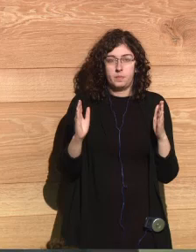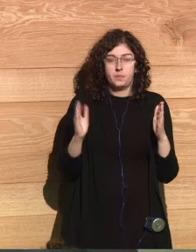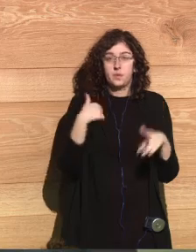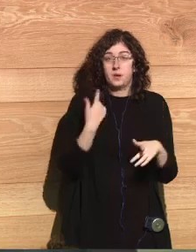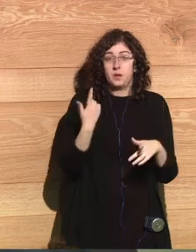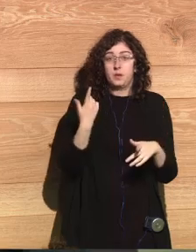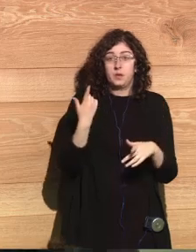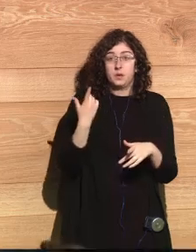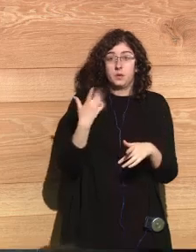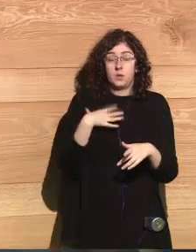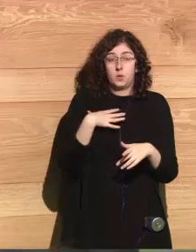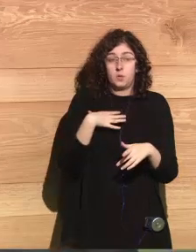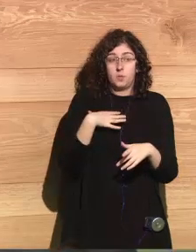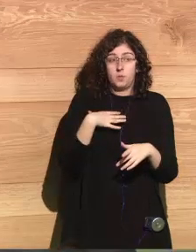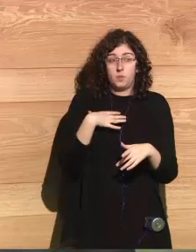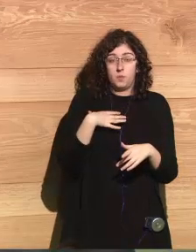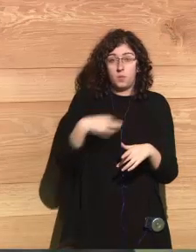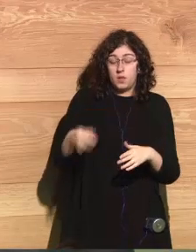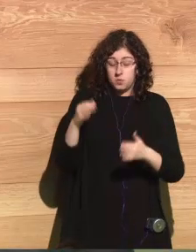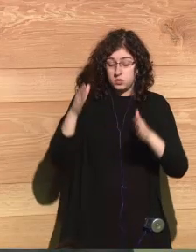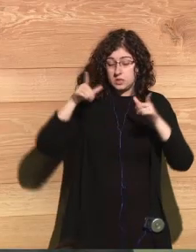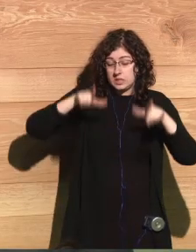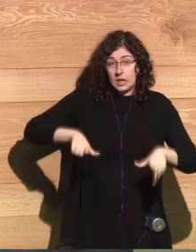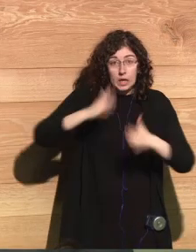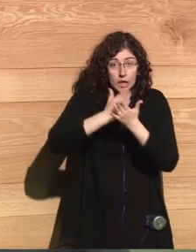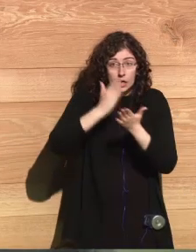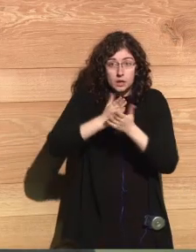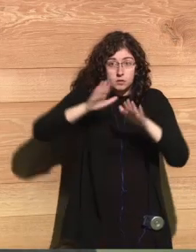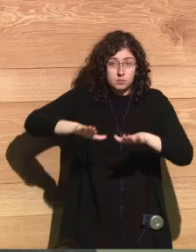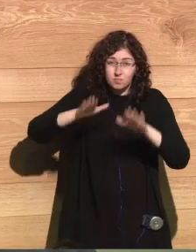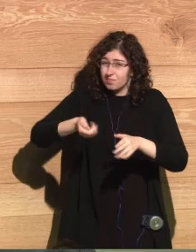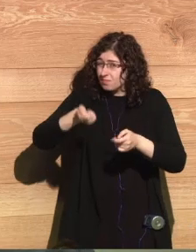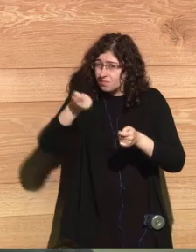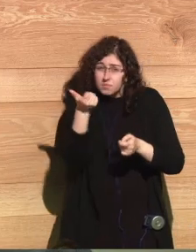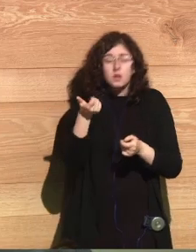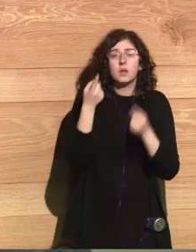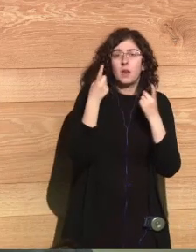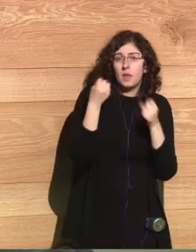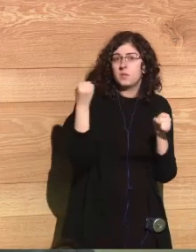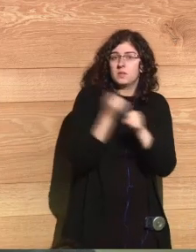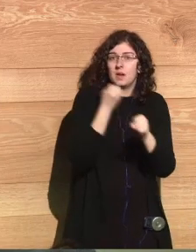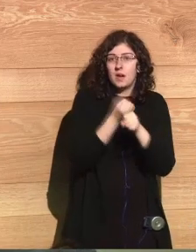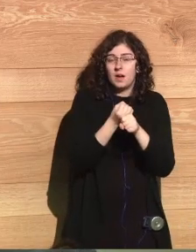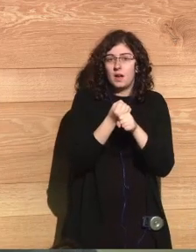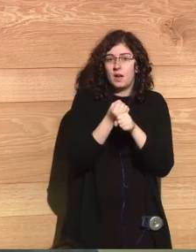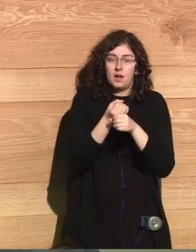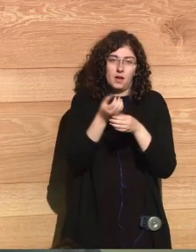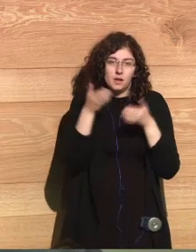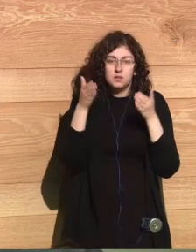We were mobilized to work for the army and city government and so on.